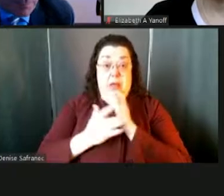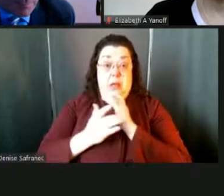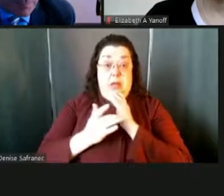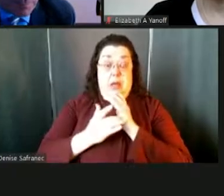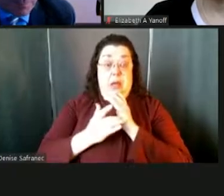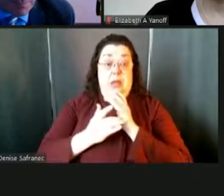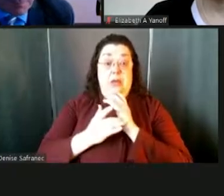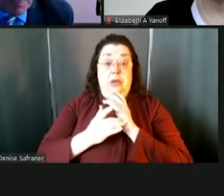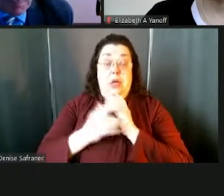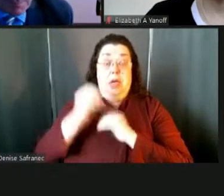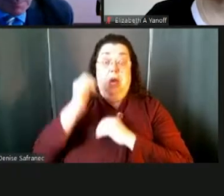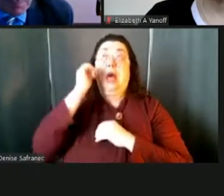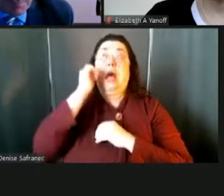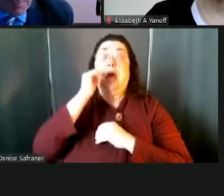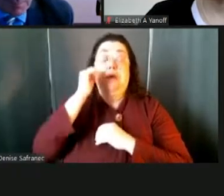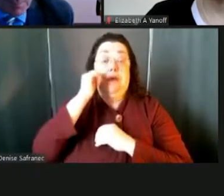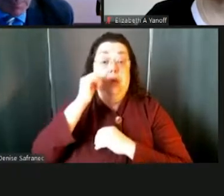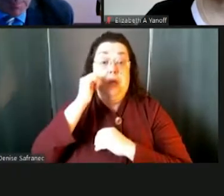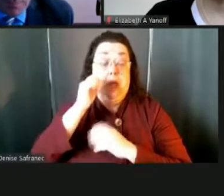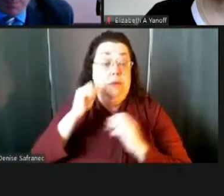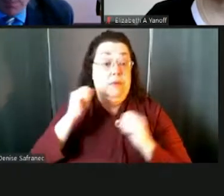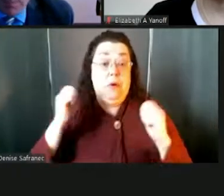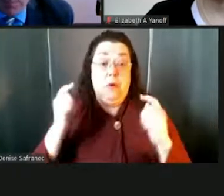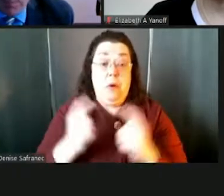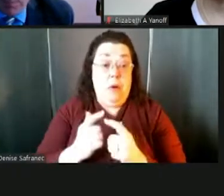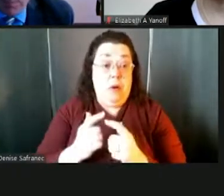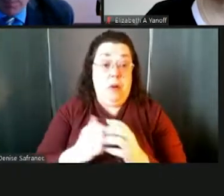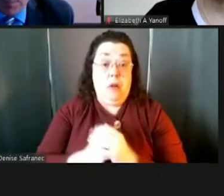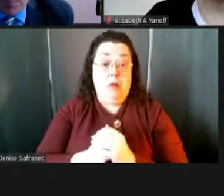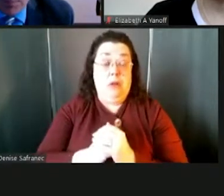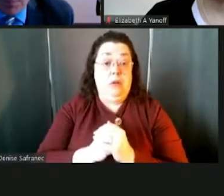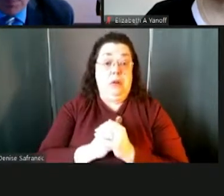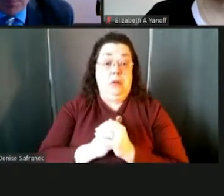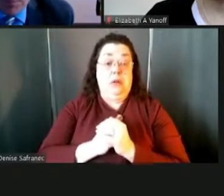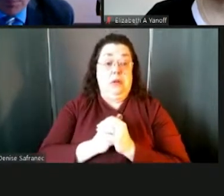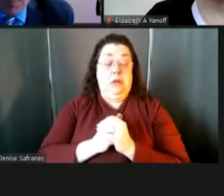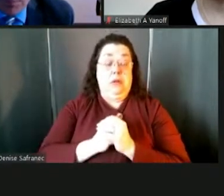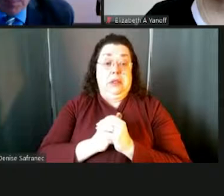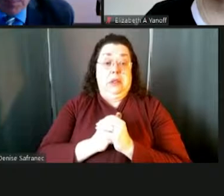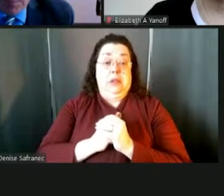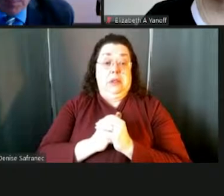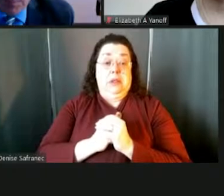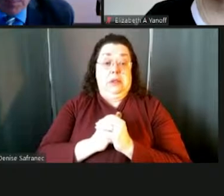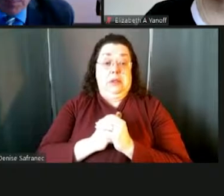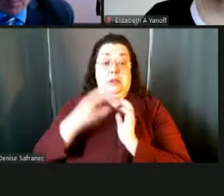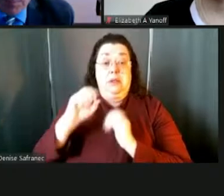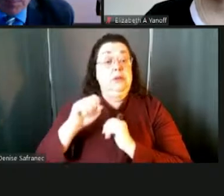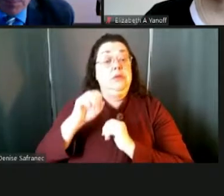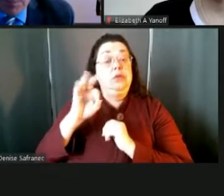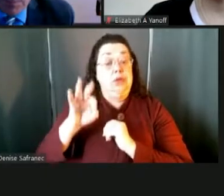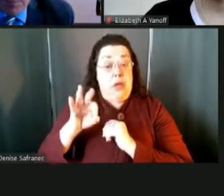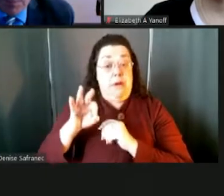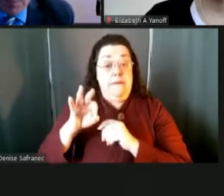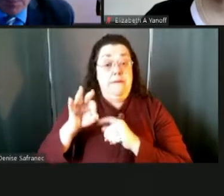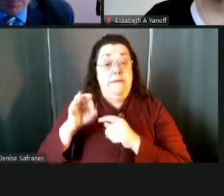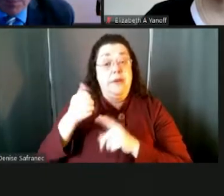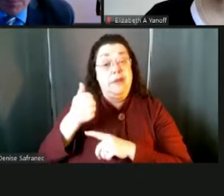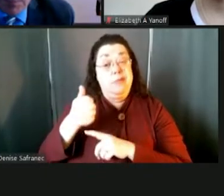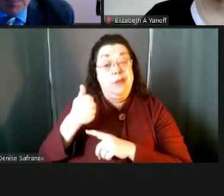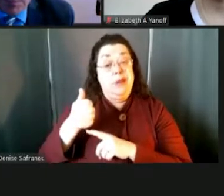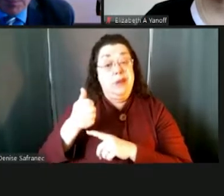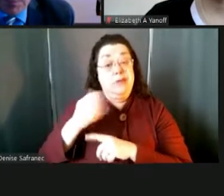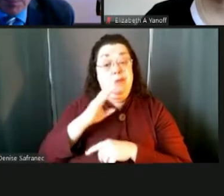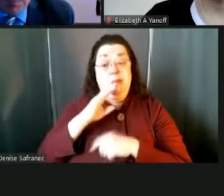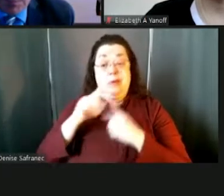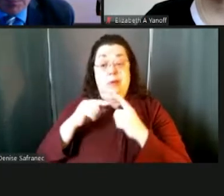faculty and staff and administration has just been phenomenal. Jeff touched on, you know, the teaching things. And I